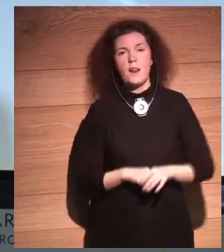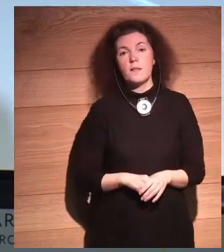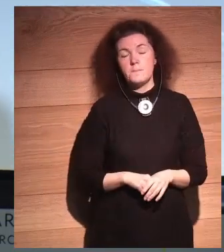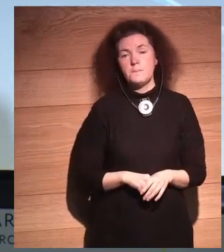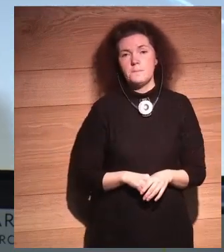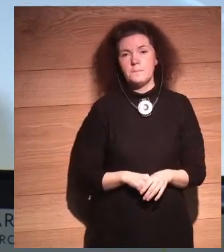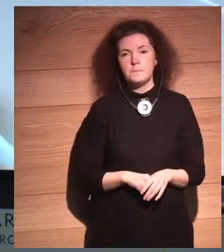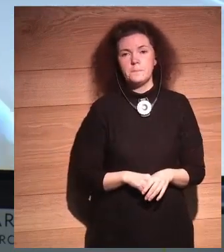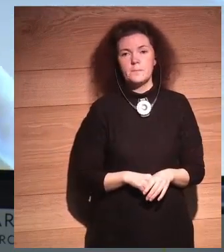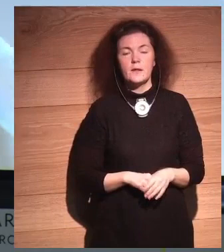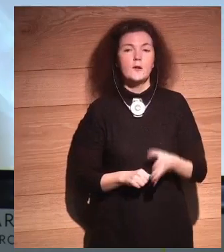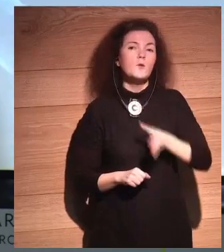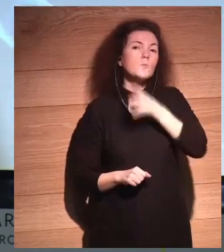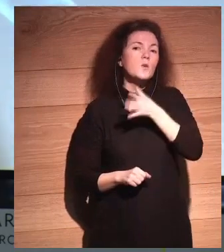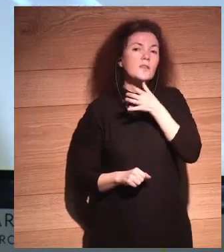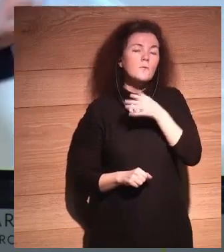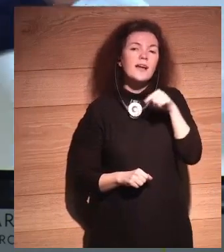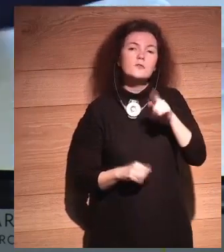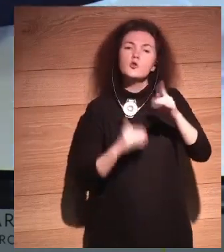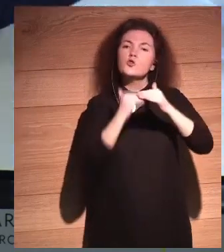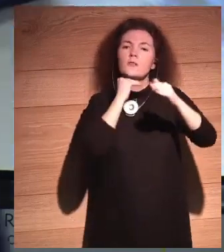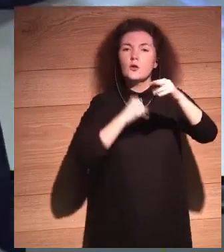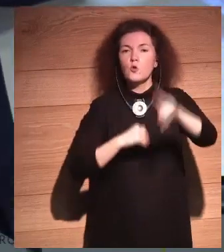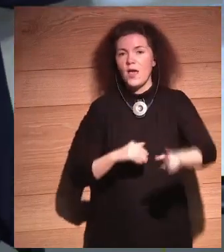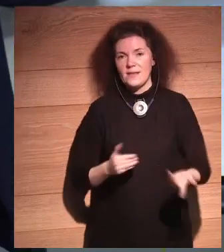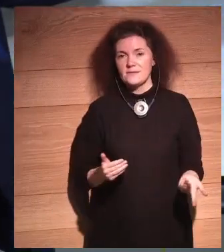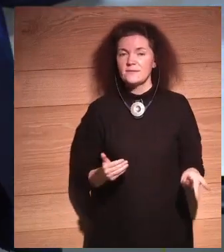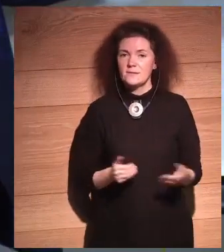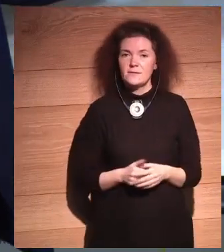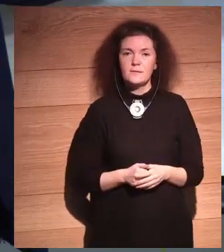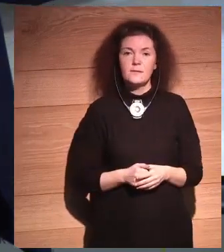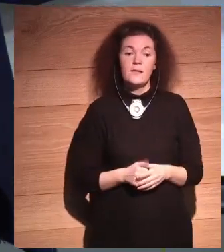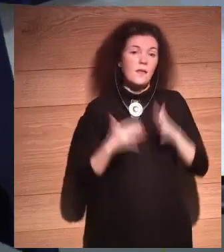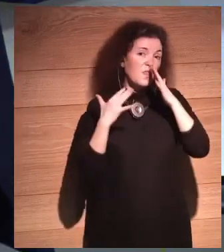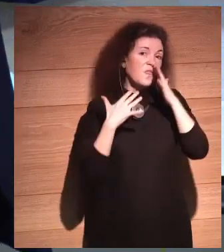We cannot sustain this. tell you in 10 years we're going to be at a place where this is a reality.